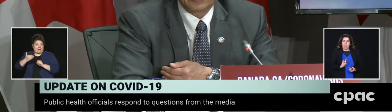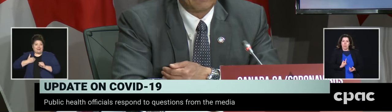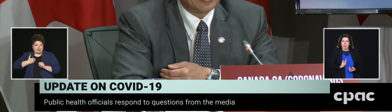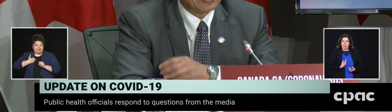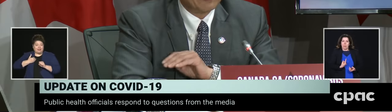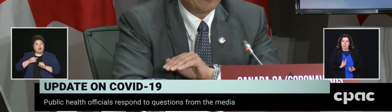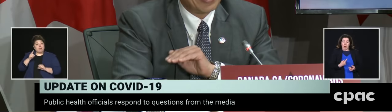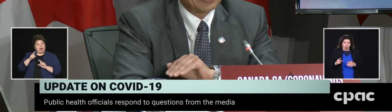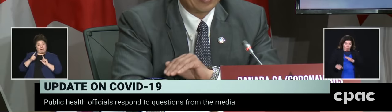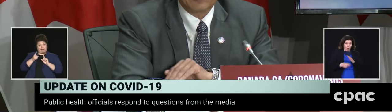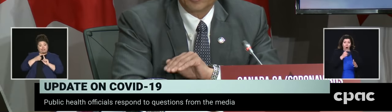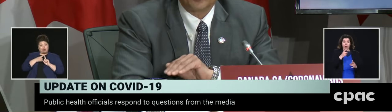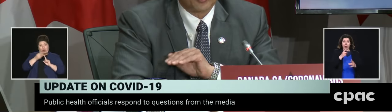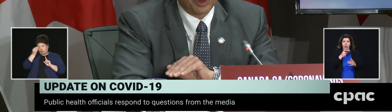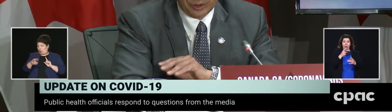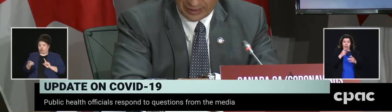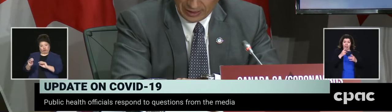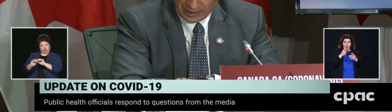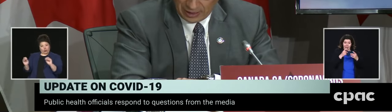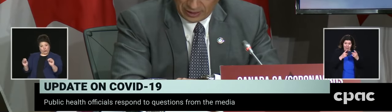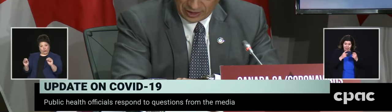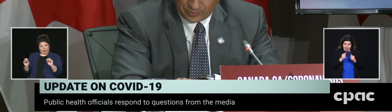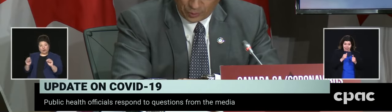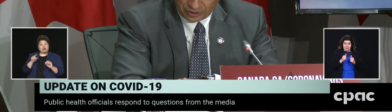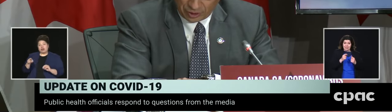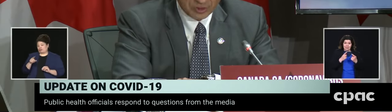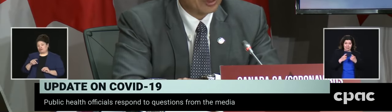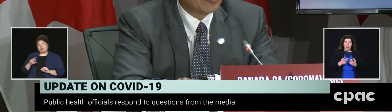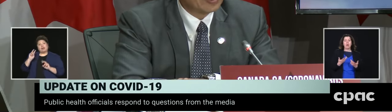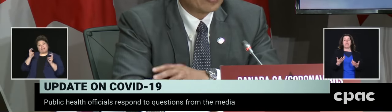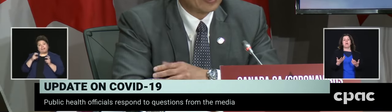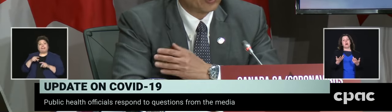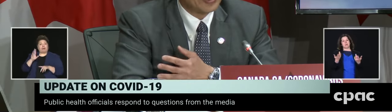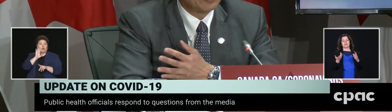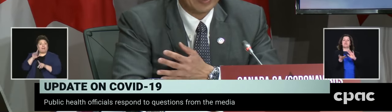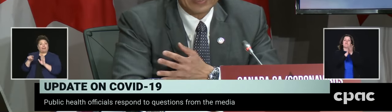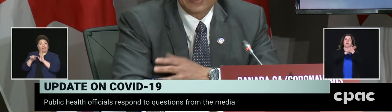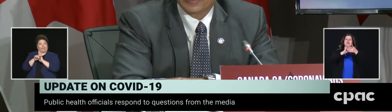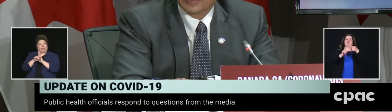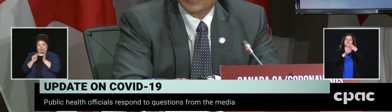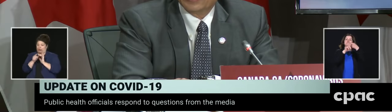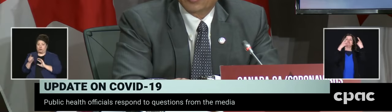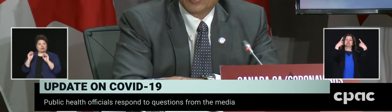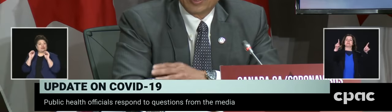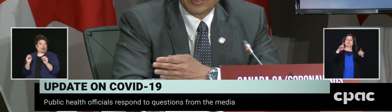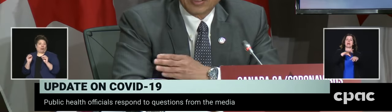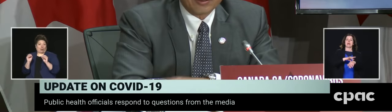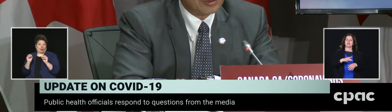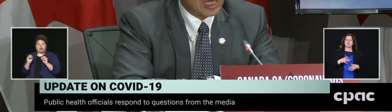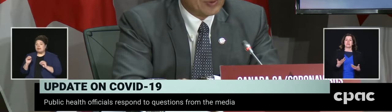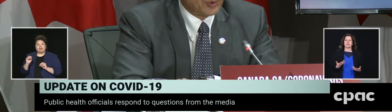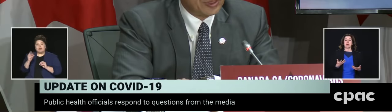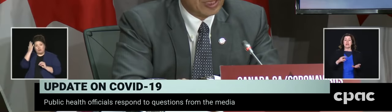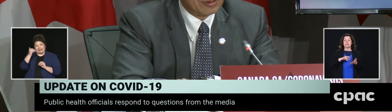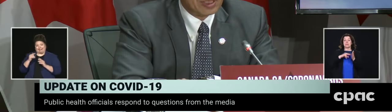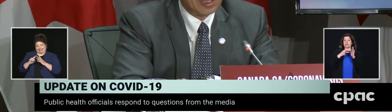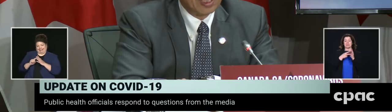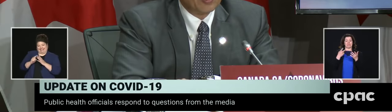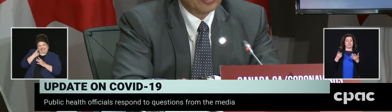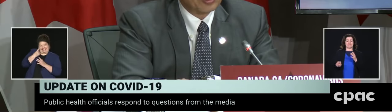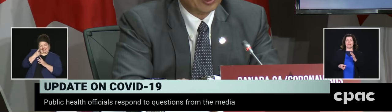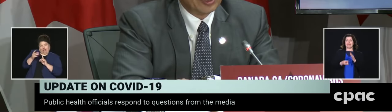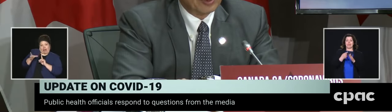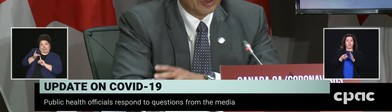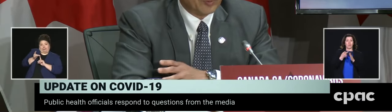with a negative test if you've tested them too early. The other point, though, is sort of like you say, in the right place. And so, as Dr. Tams pointed out,